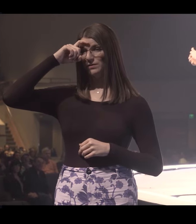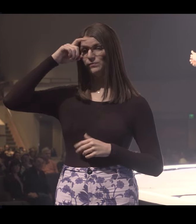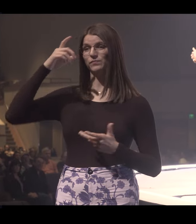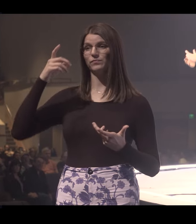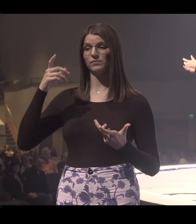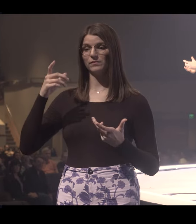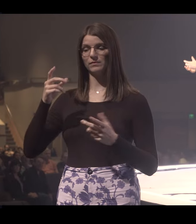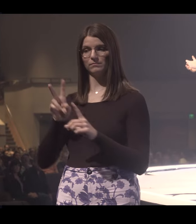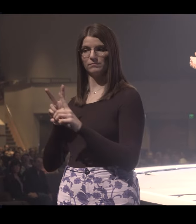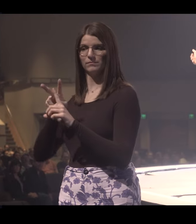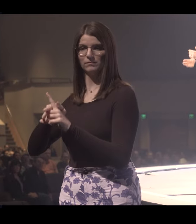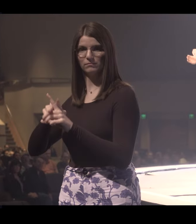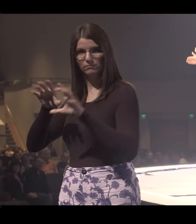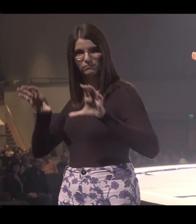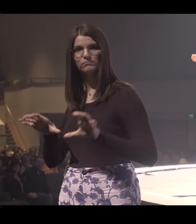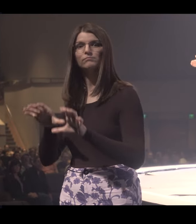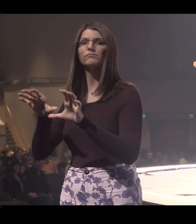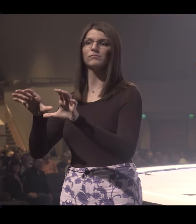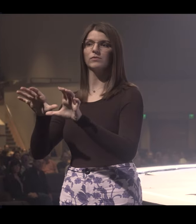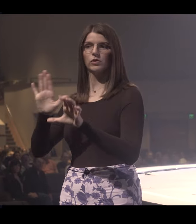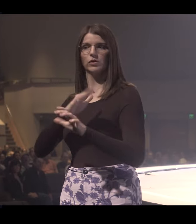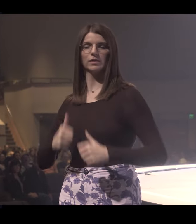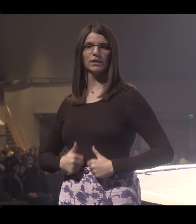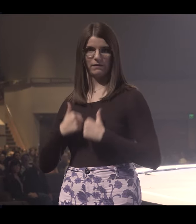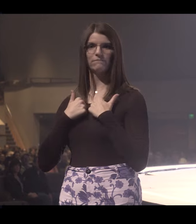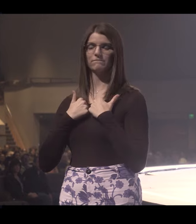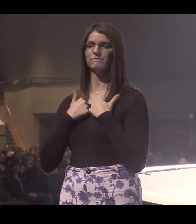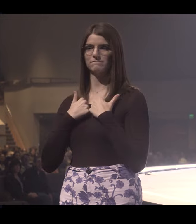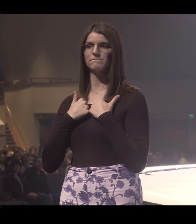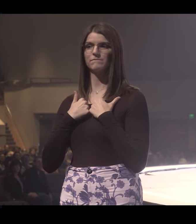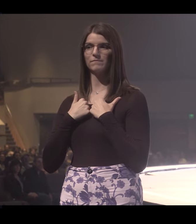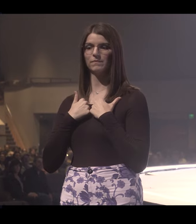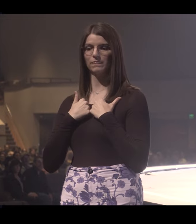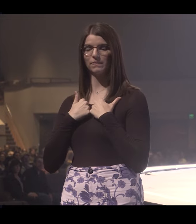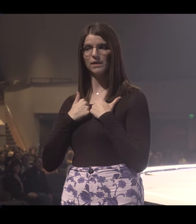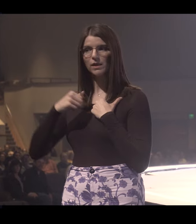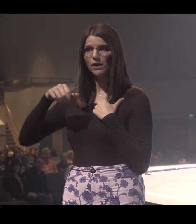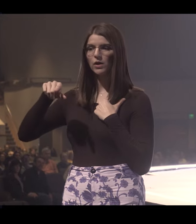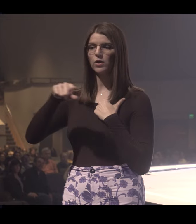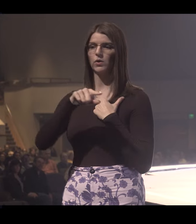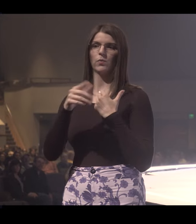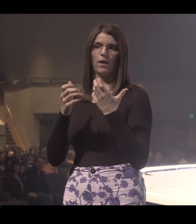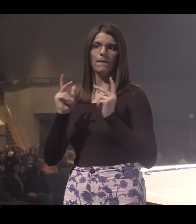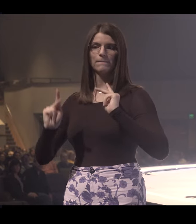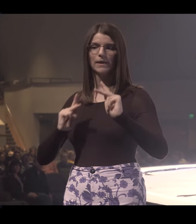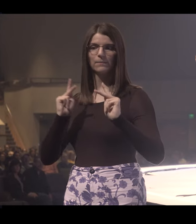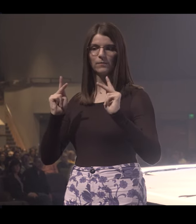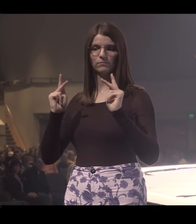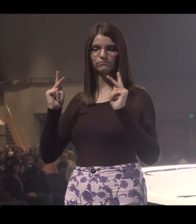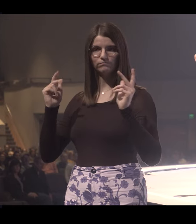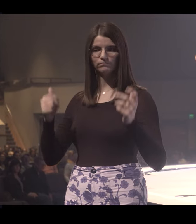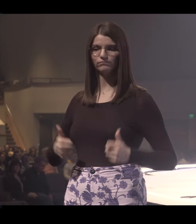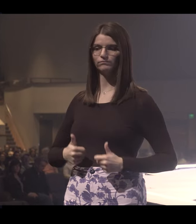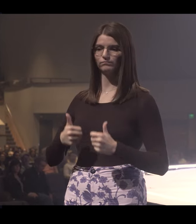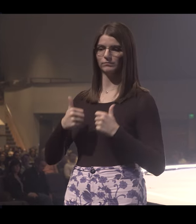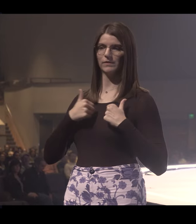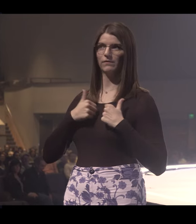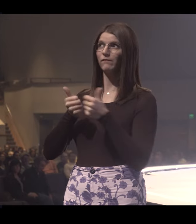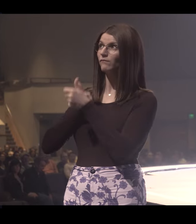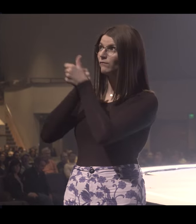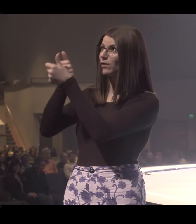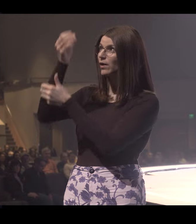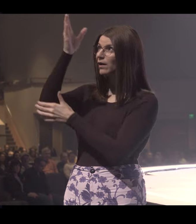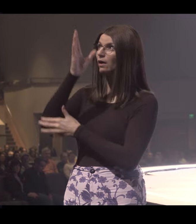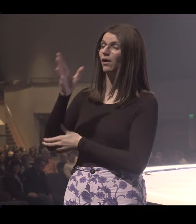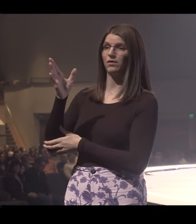Wisdom is application. Applying it to your life. And you want people that are living out God's